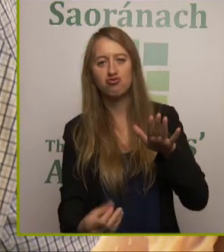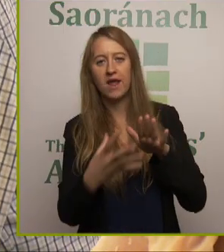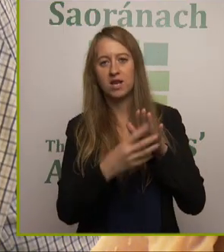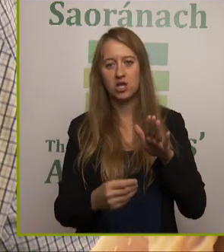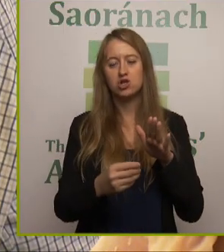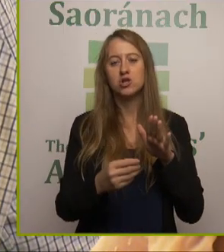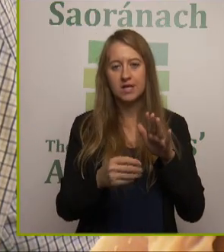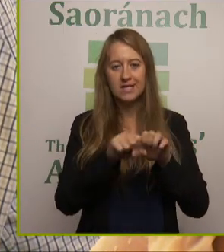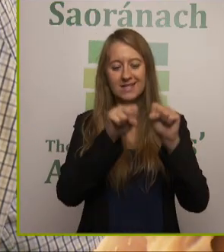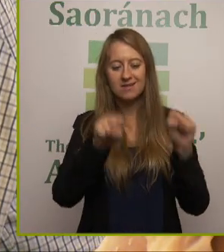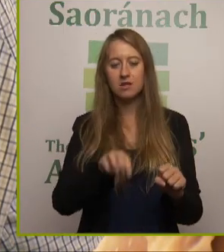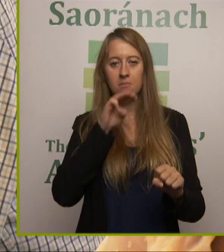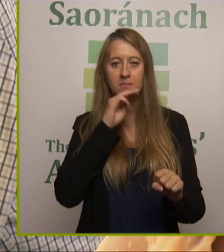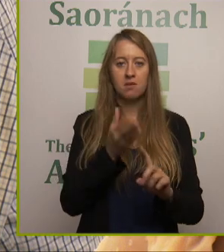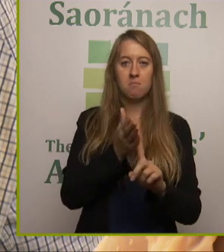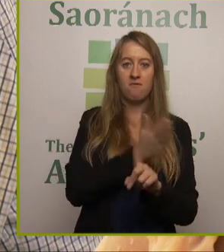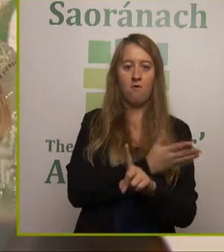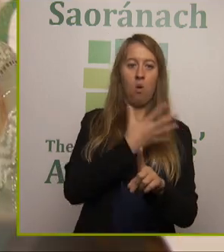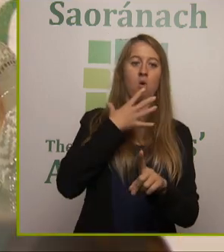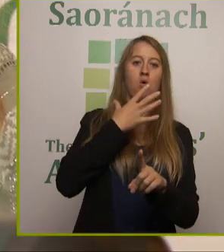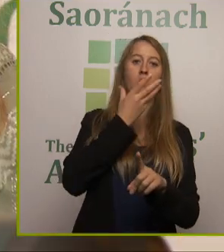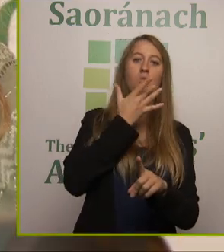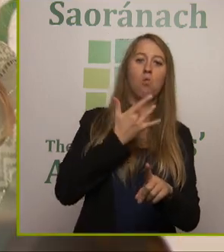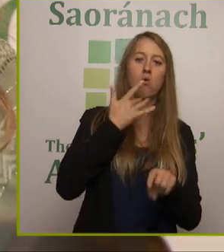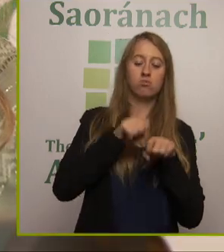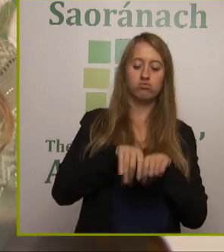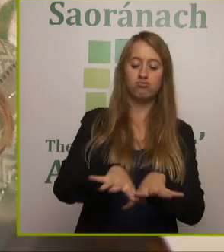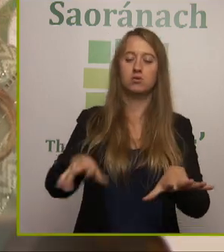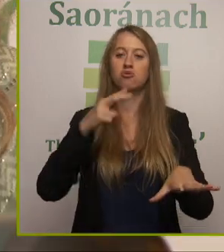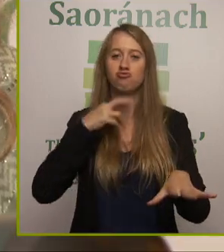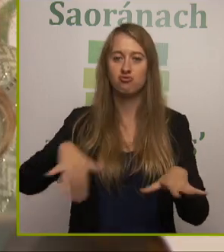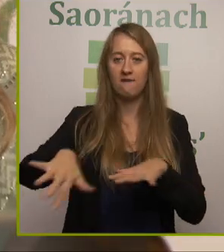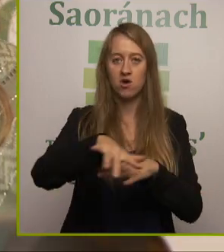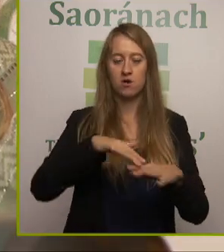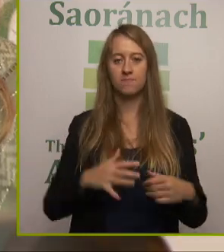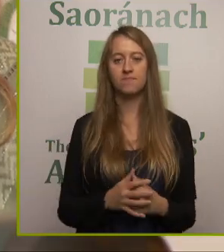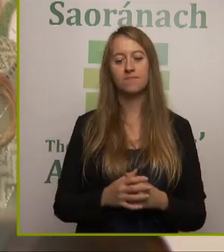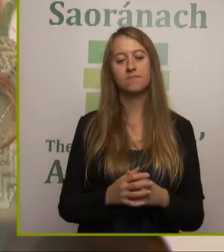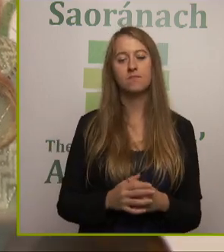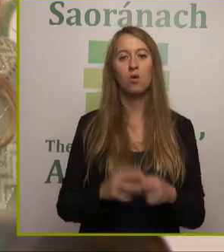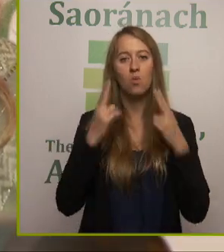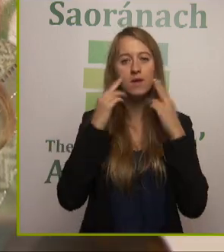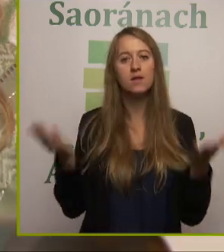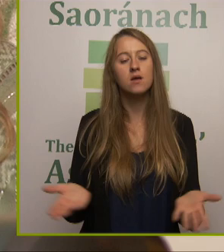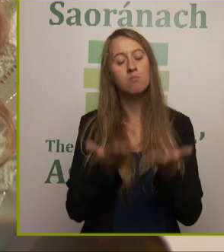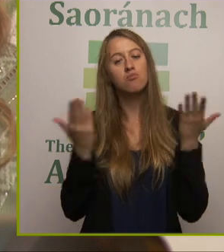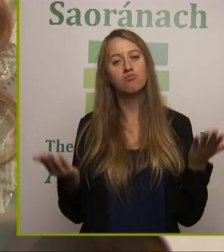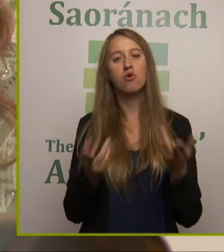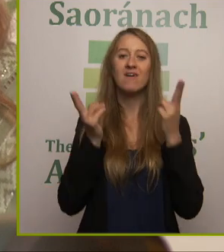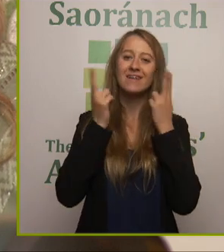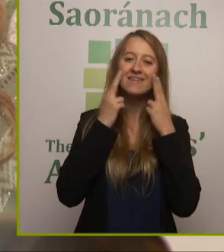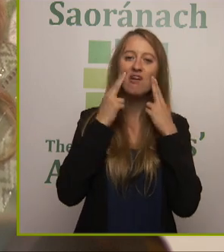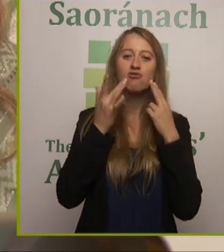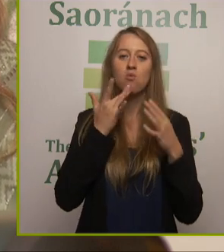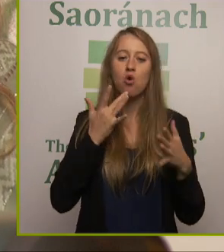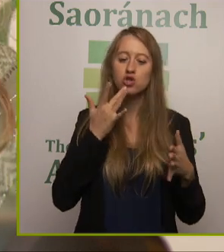And we're also doing work for enhancing biodiversity and creating those natural corridors on the rivers and doing